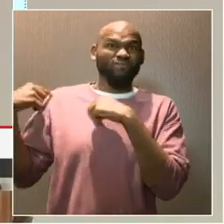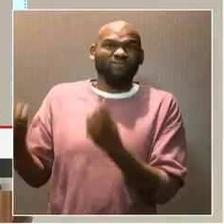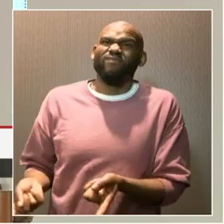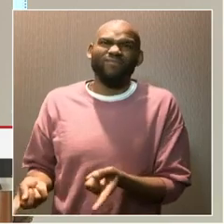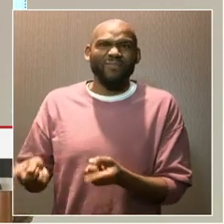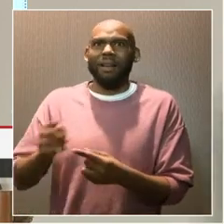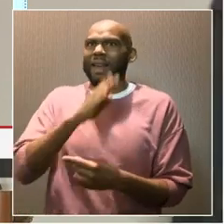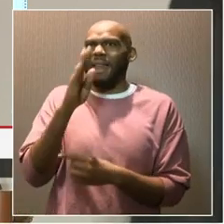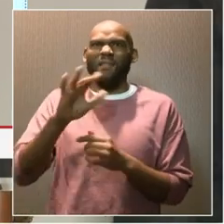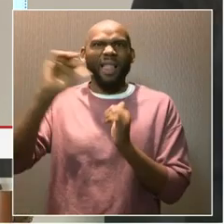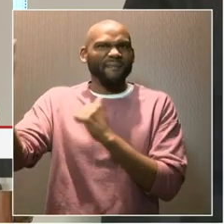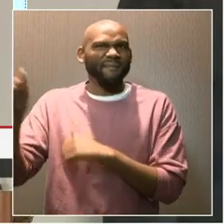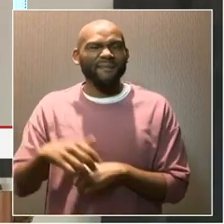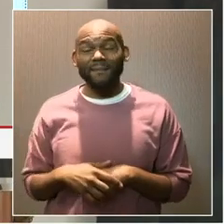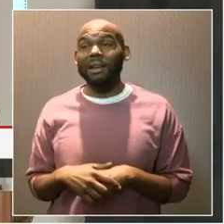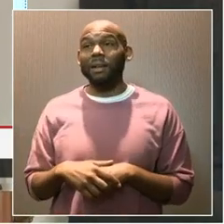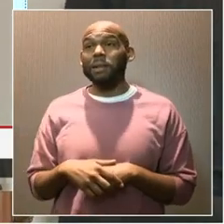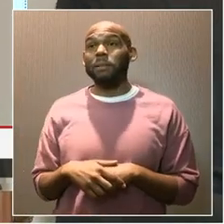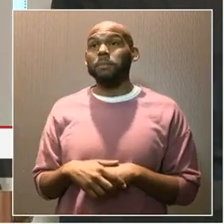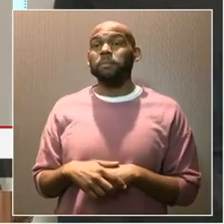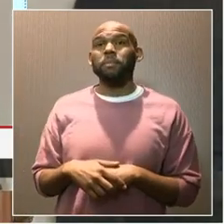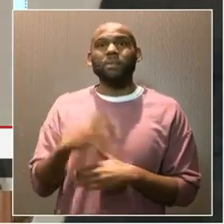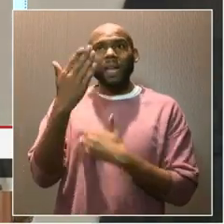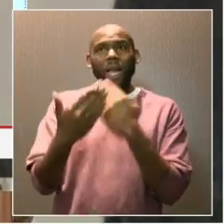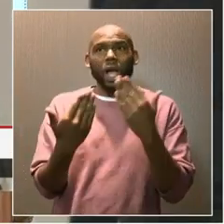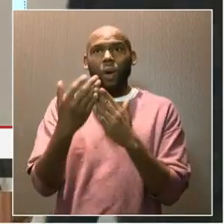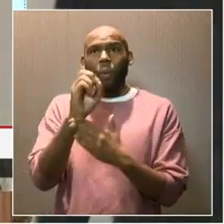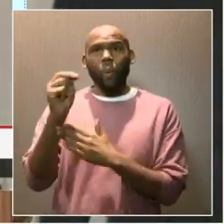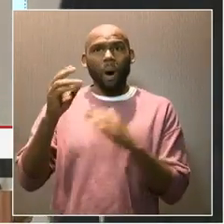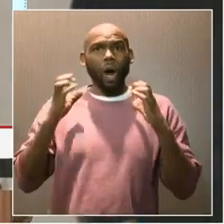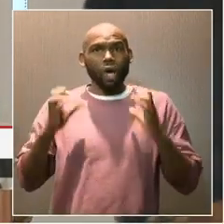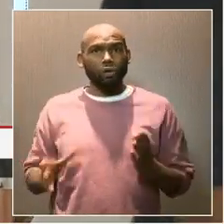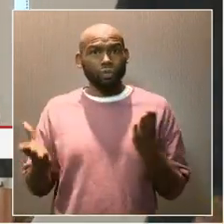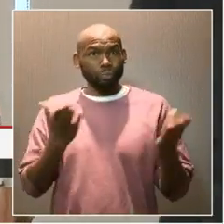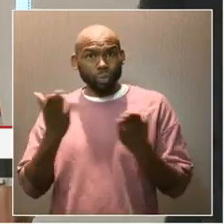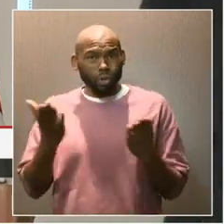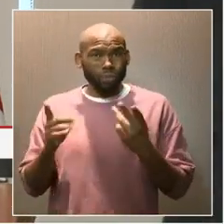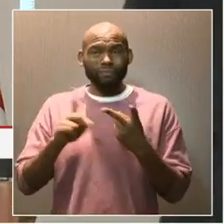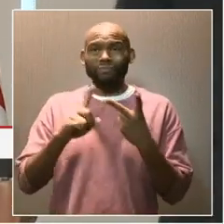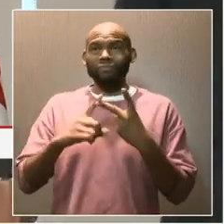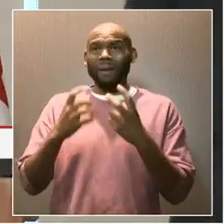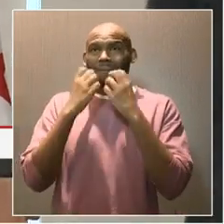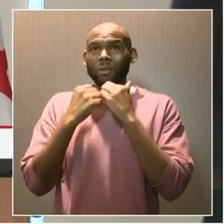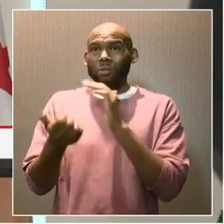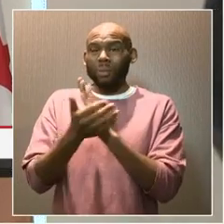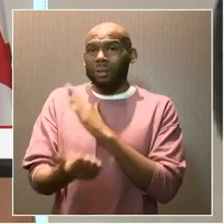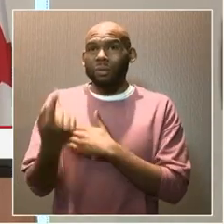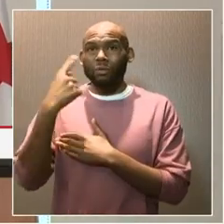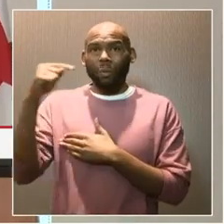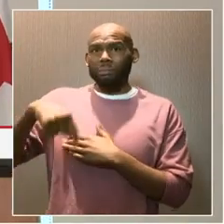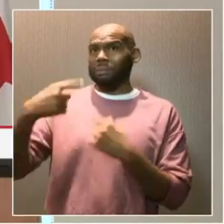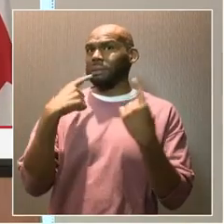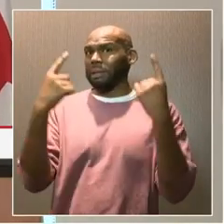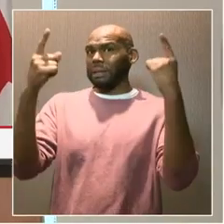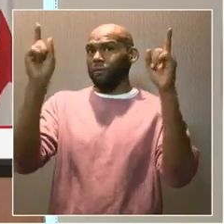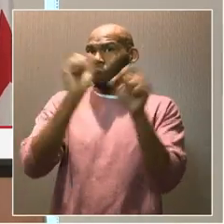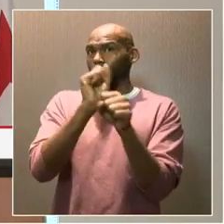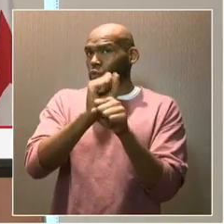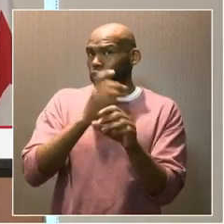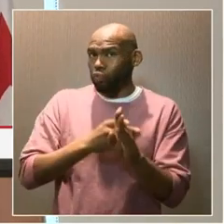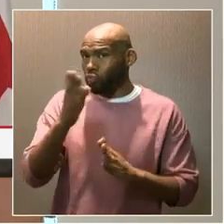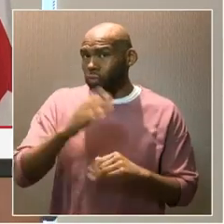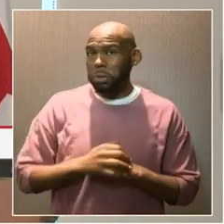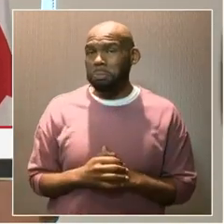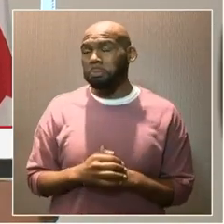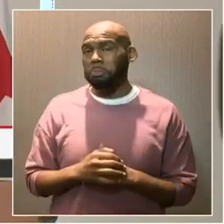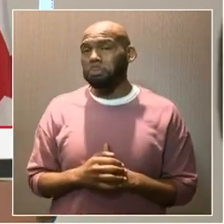ever since, gaining hands-on customer service experience and valuable skills for a successful career. With